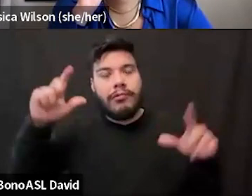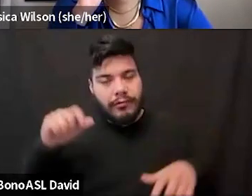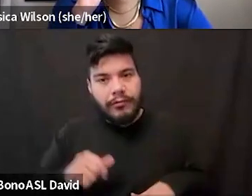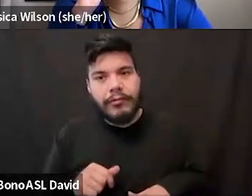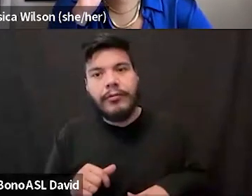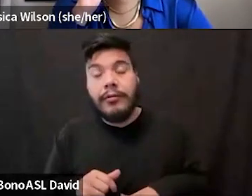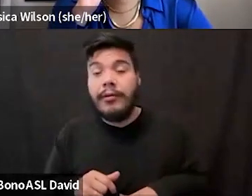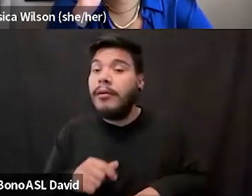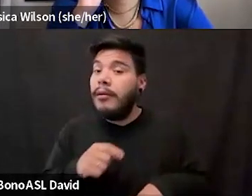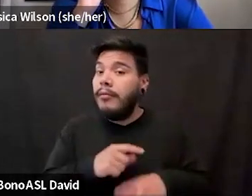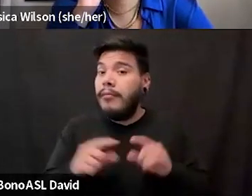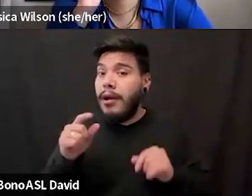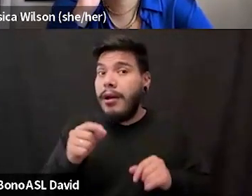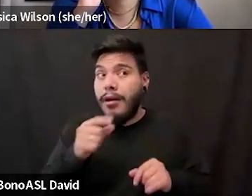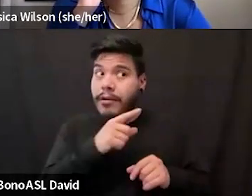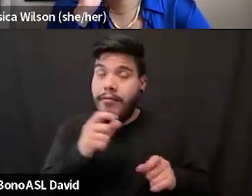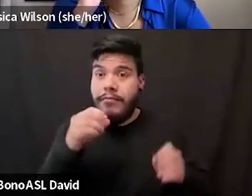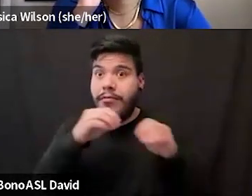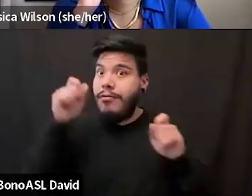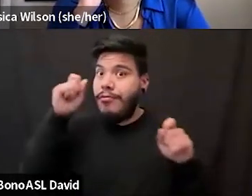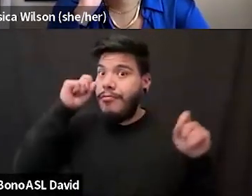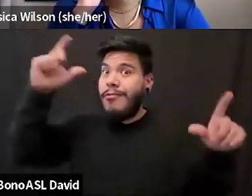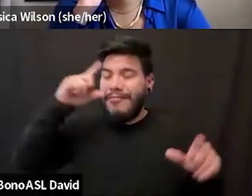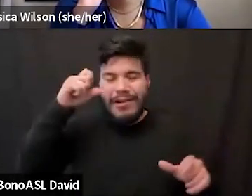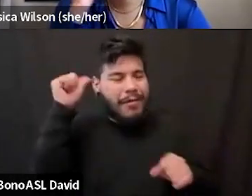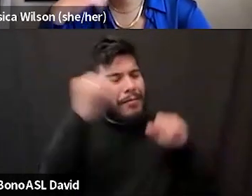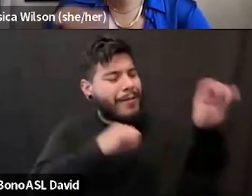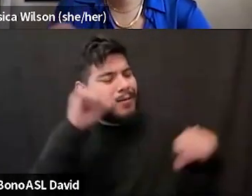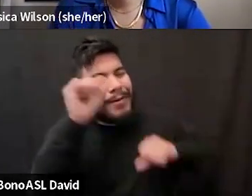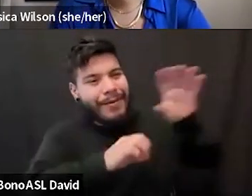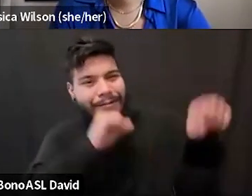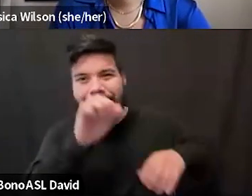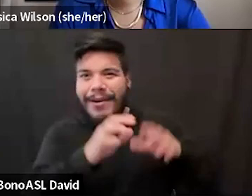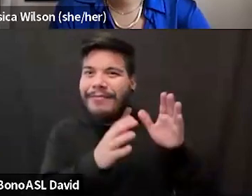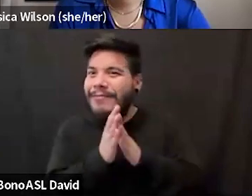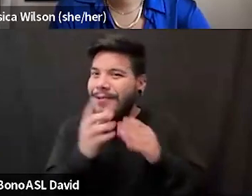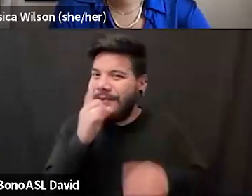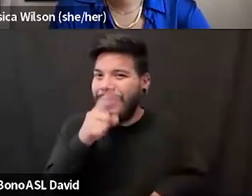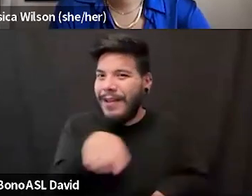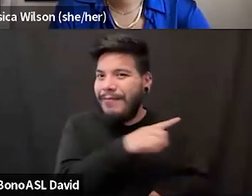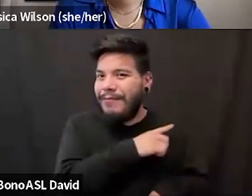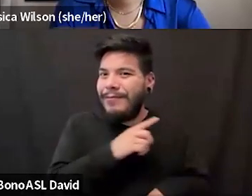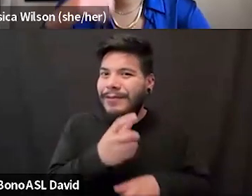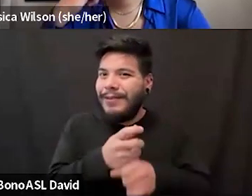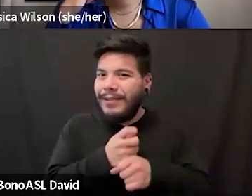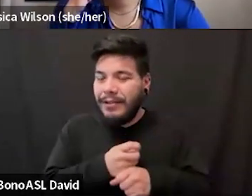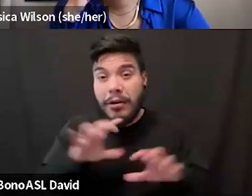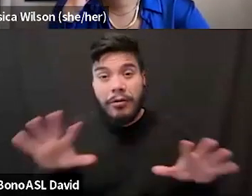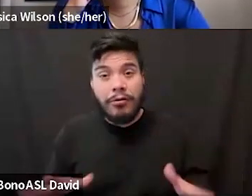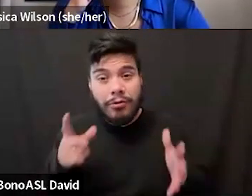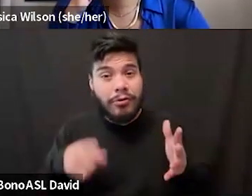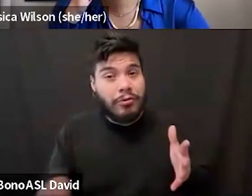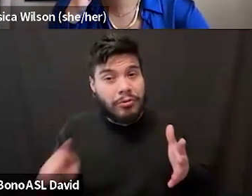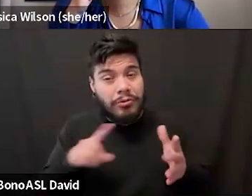they get wokeer with the books I'm recommending because I just keep on putting books like this on their list. Um, so I encourage you to do the same. Um,